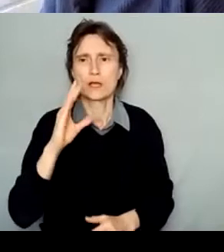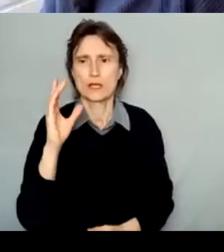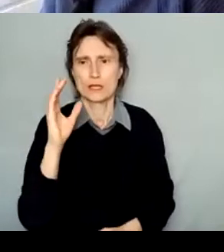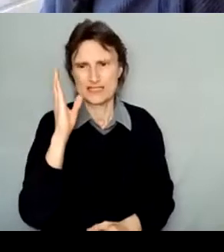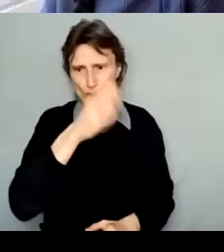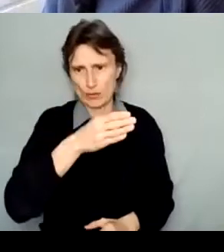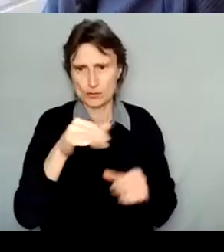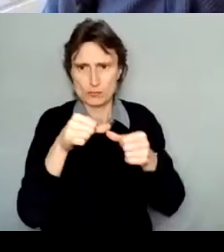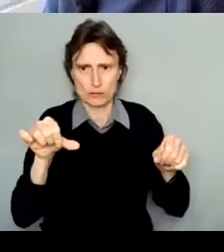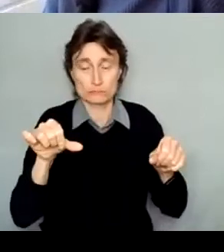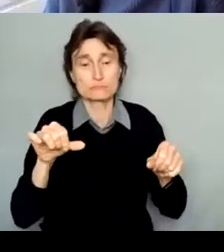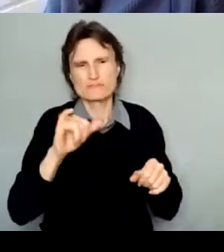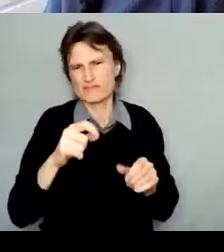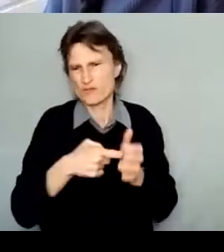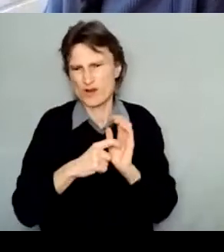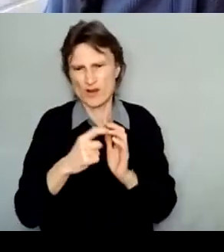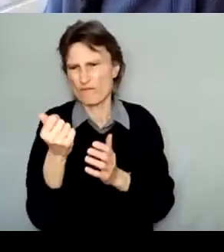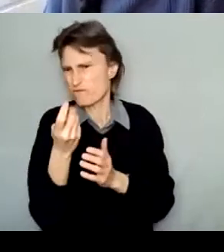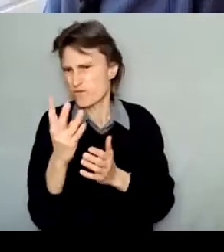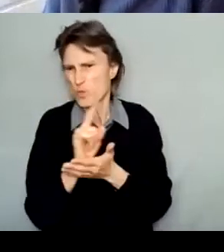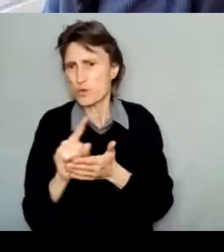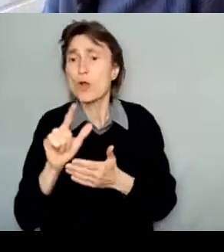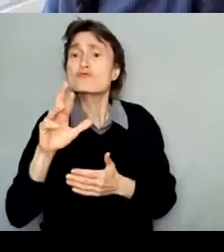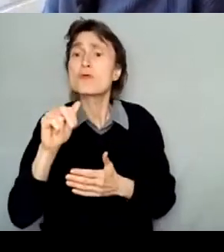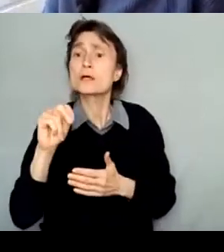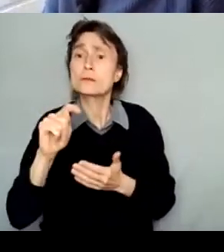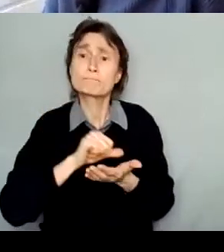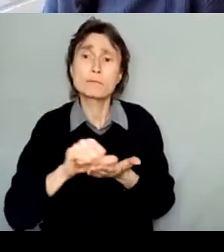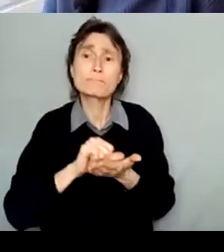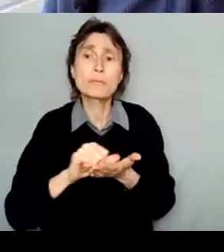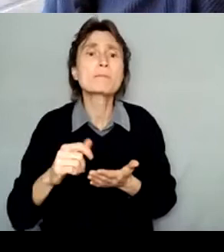a few weeks, so most grant payments will occur throughout July.